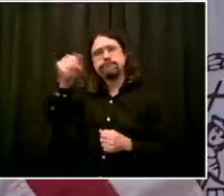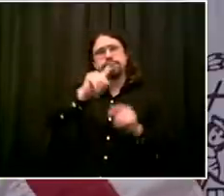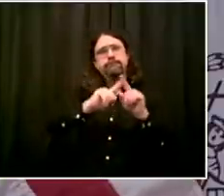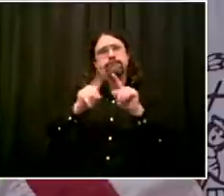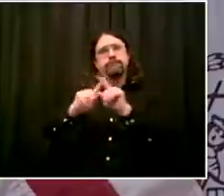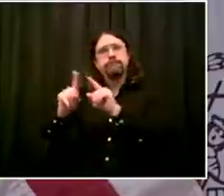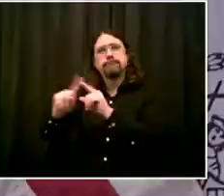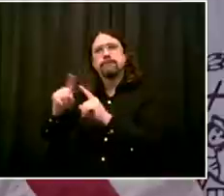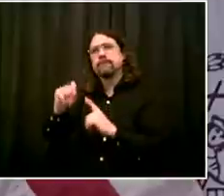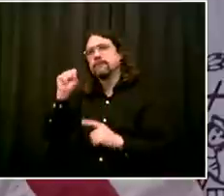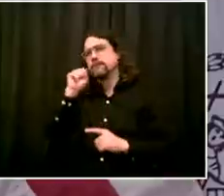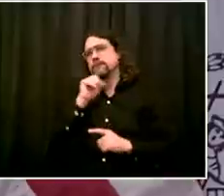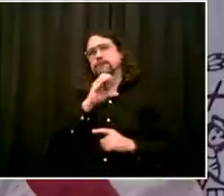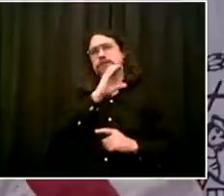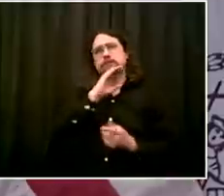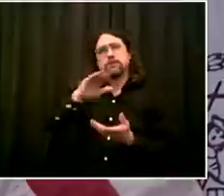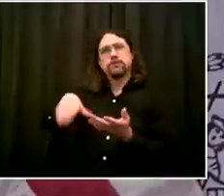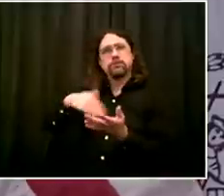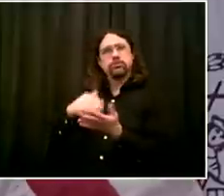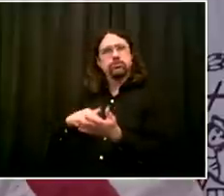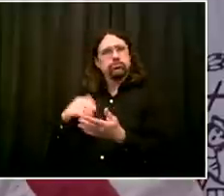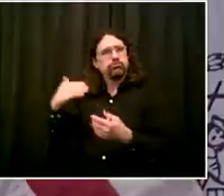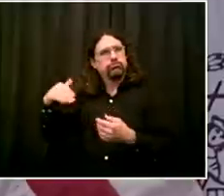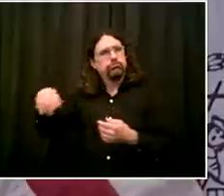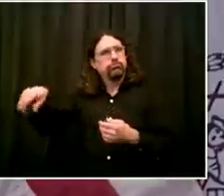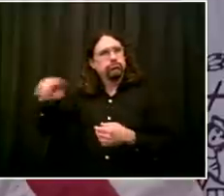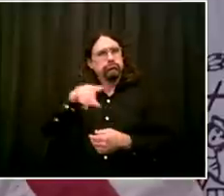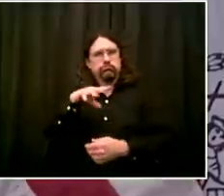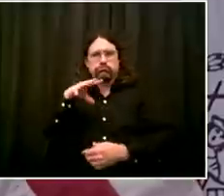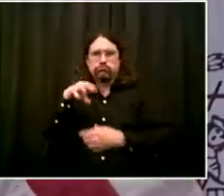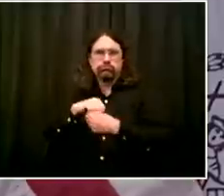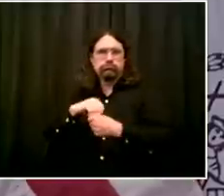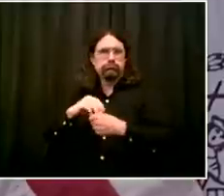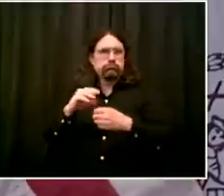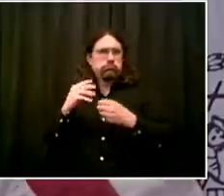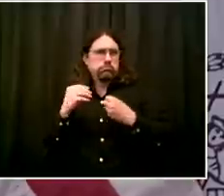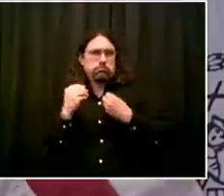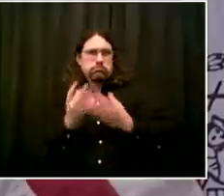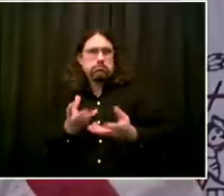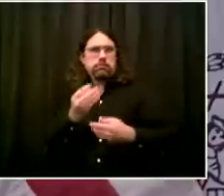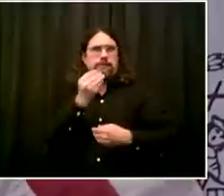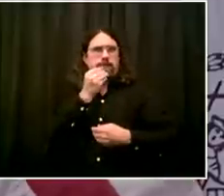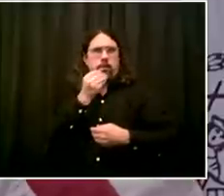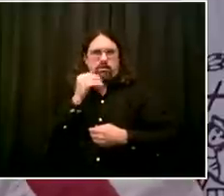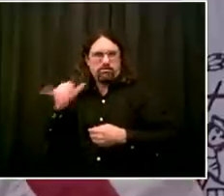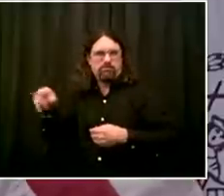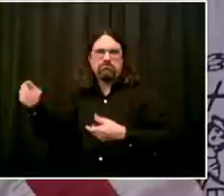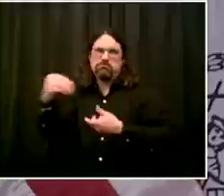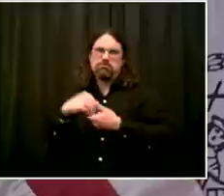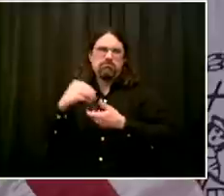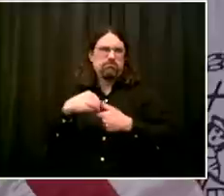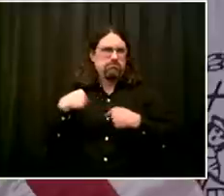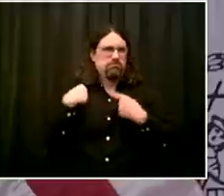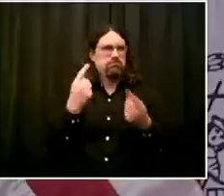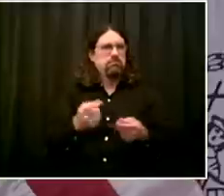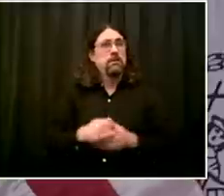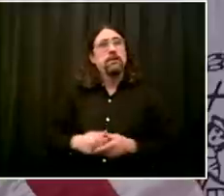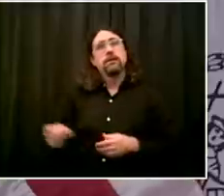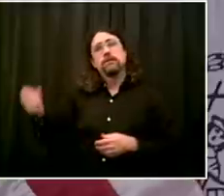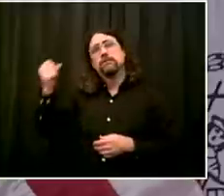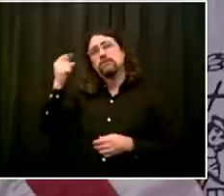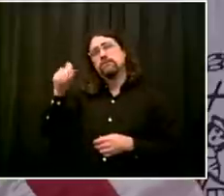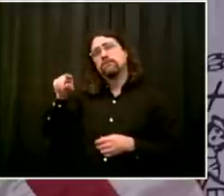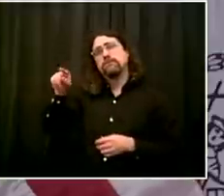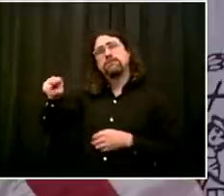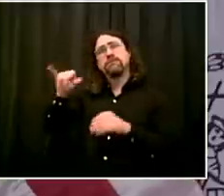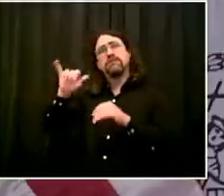I think it's going be an opportunity to even improve upon the work they do. But for now, I think the structure we have, which is